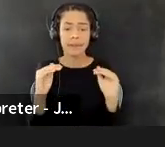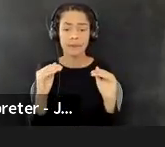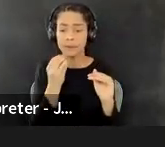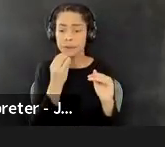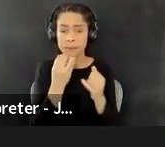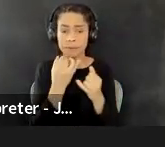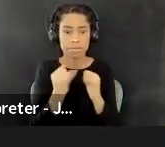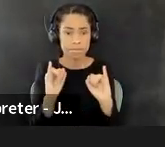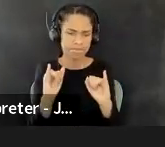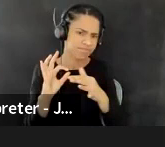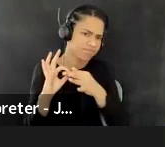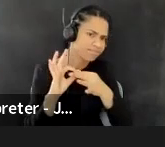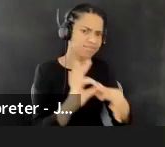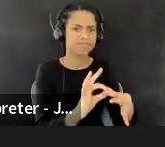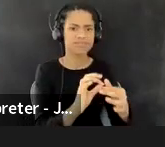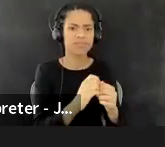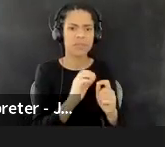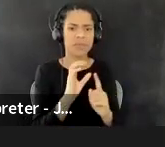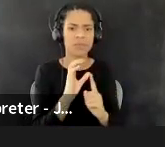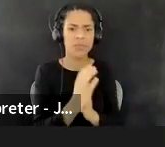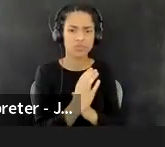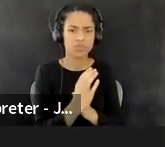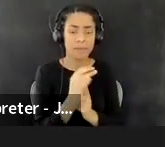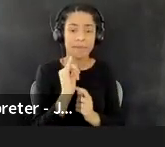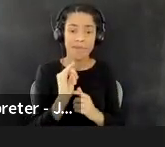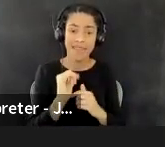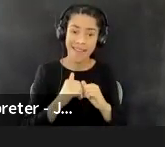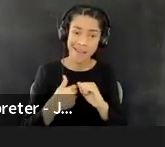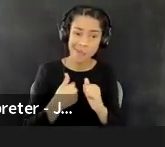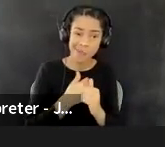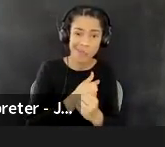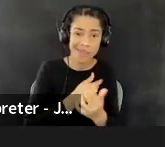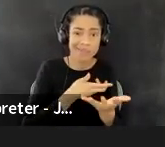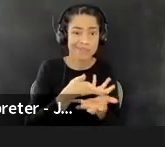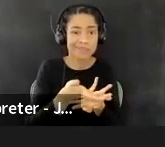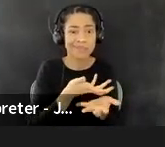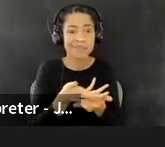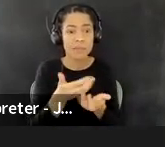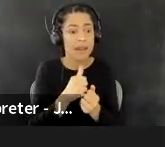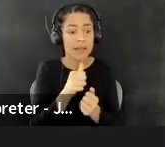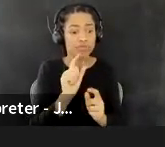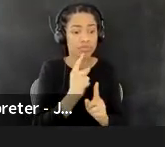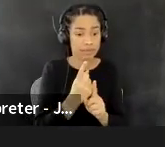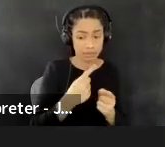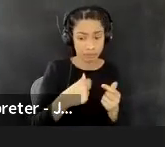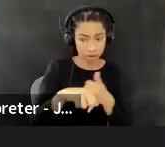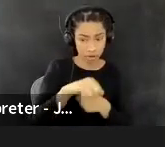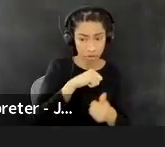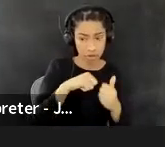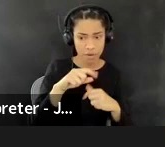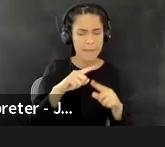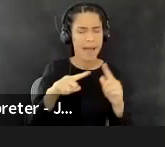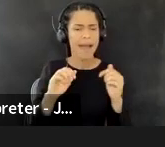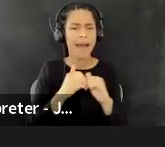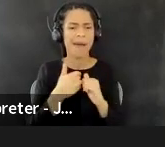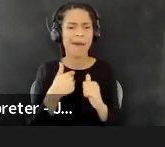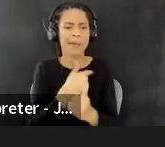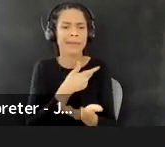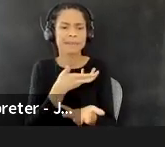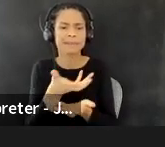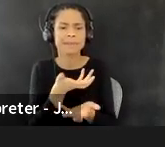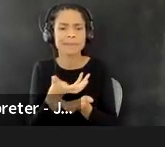and is part of how we engage with, um, not only each other, but in the artistic, uh, work that we do.